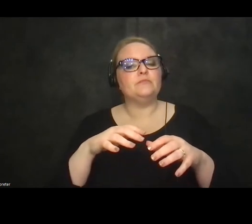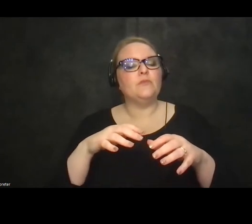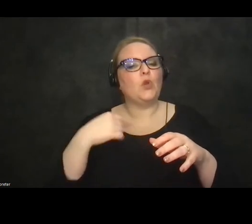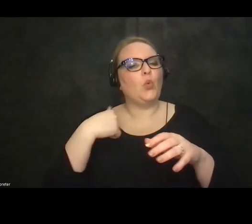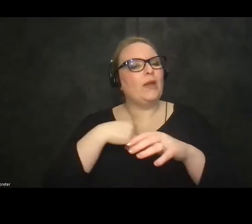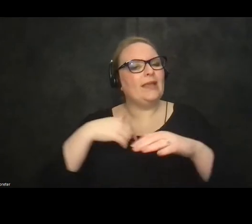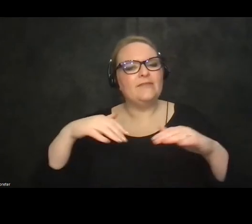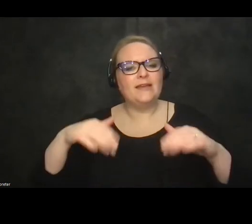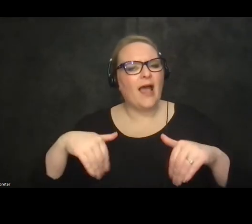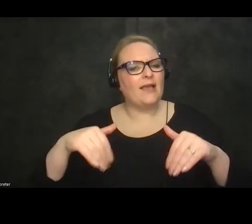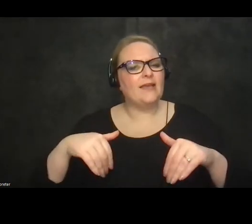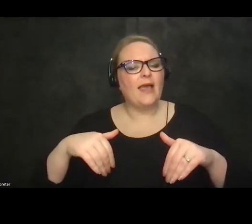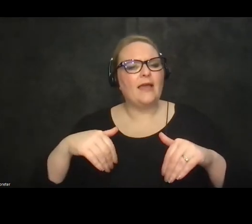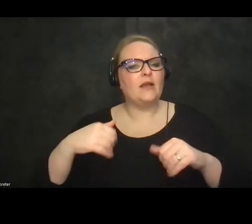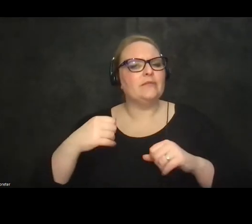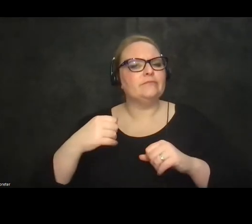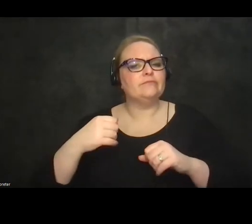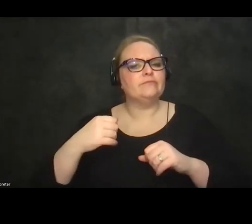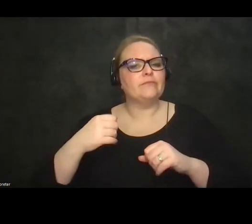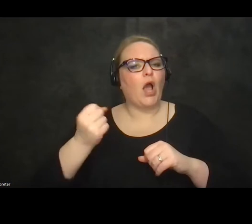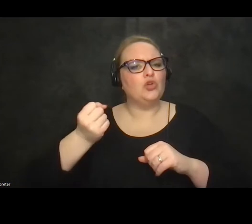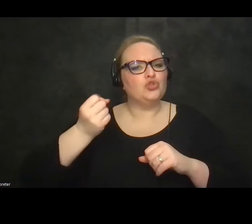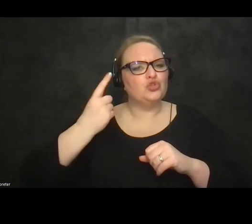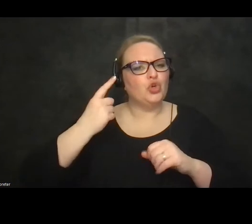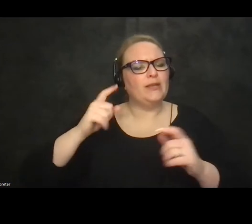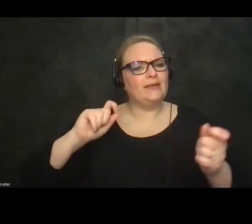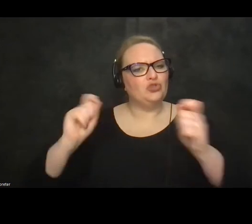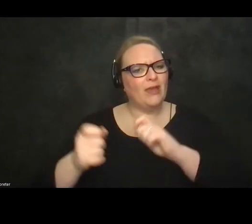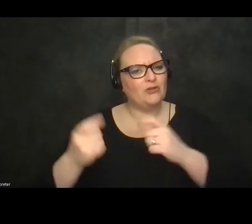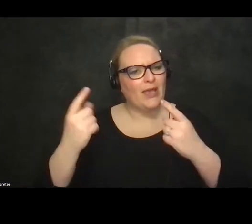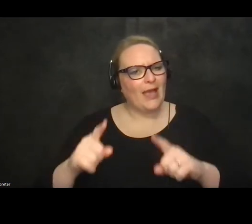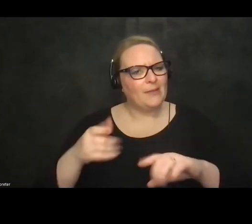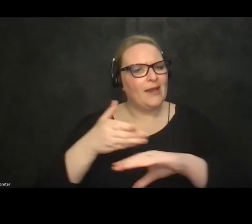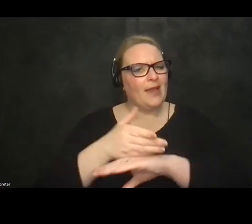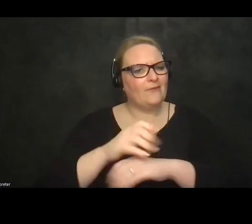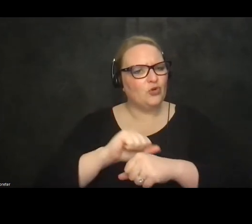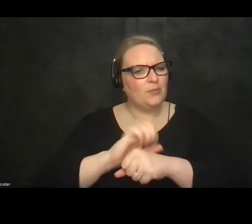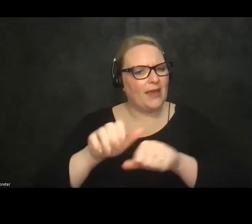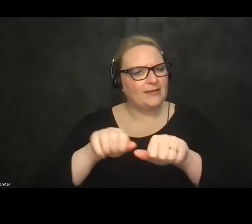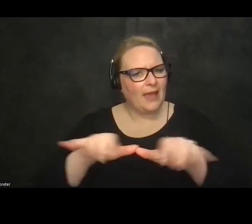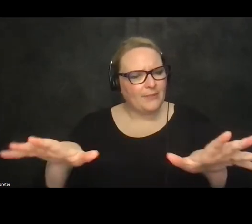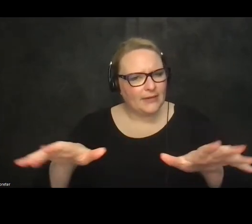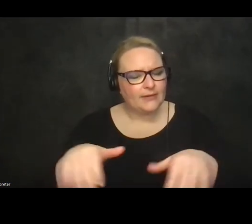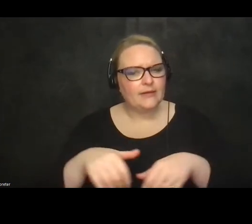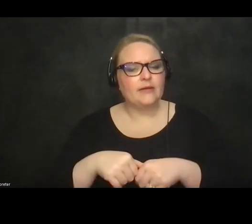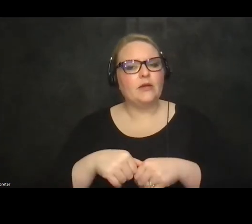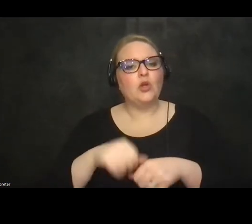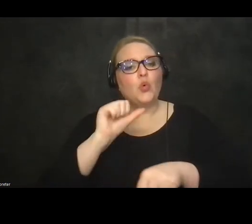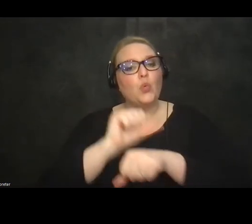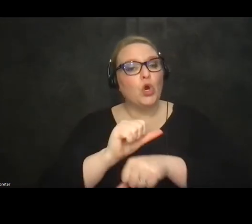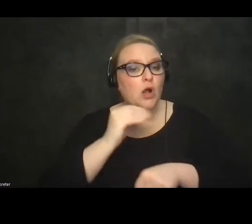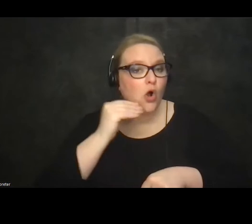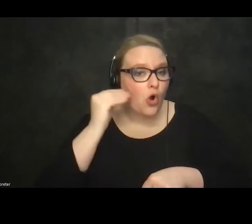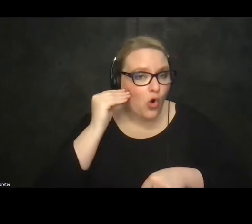really grasped what how some of the changes that happened as a result of the pandemic and the implications of things like working from home